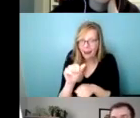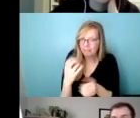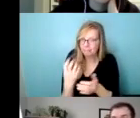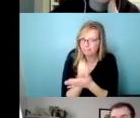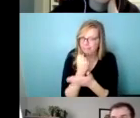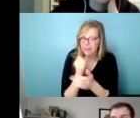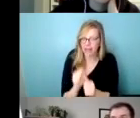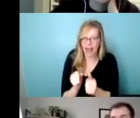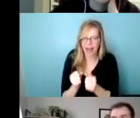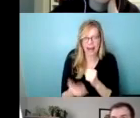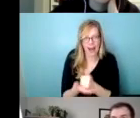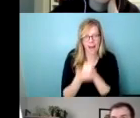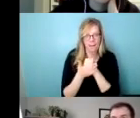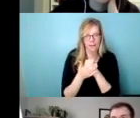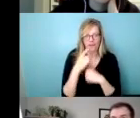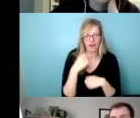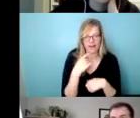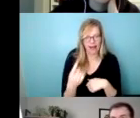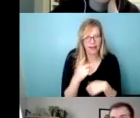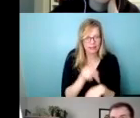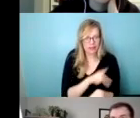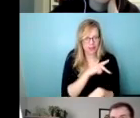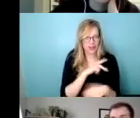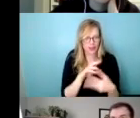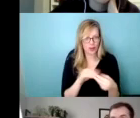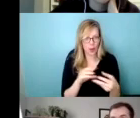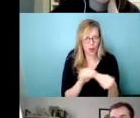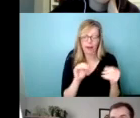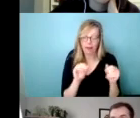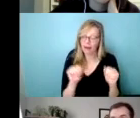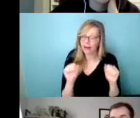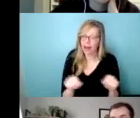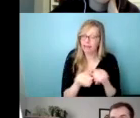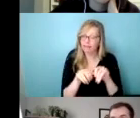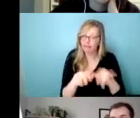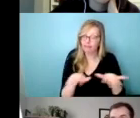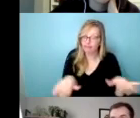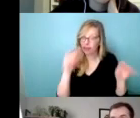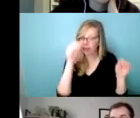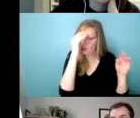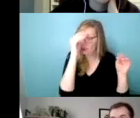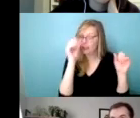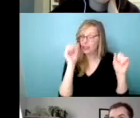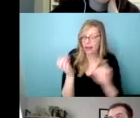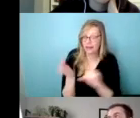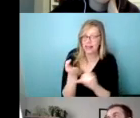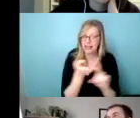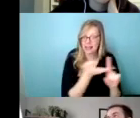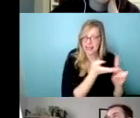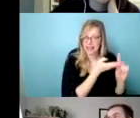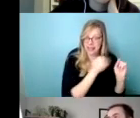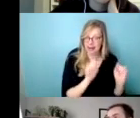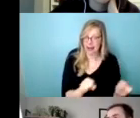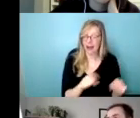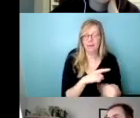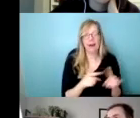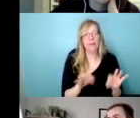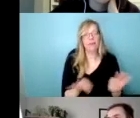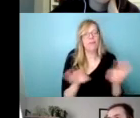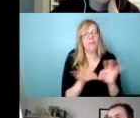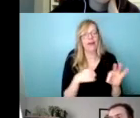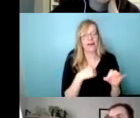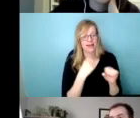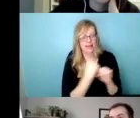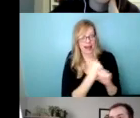personal stories, uh, can go a really long way, uh, to convincing people, but also having those numbers or backup research can be really crucial